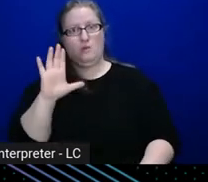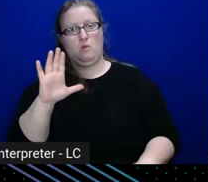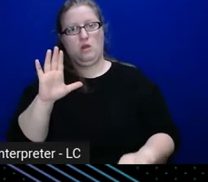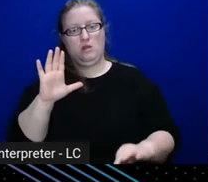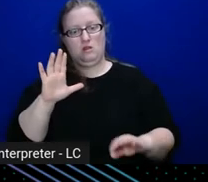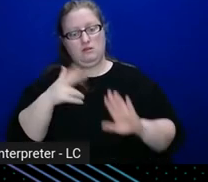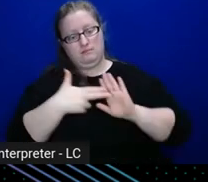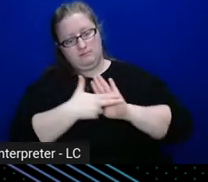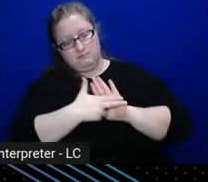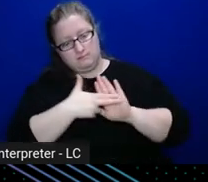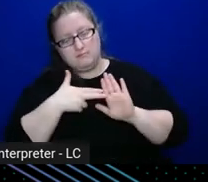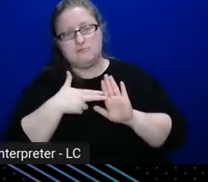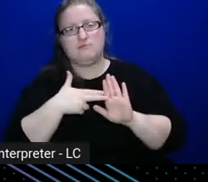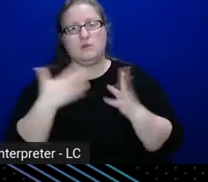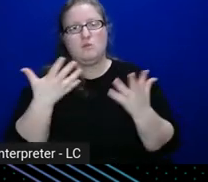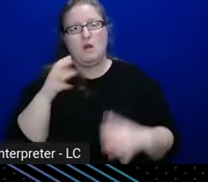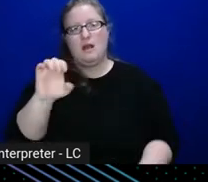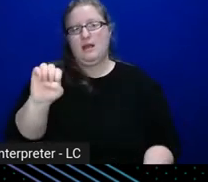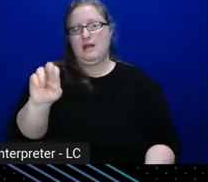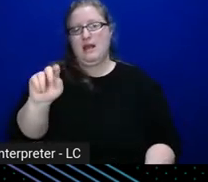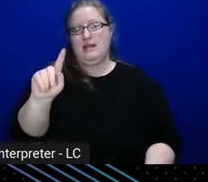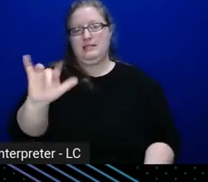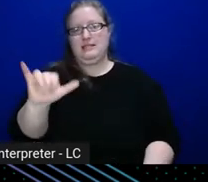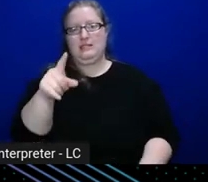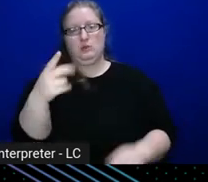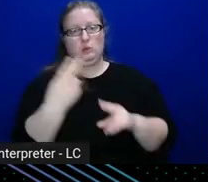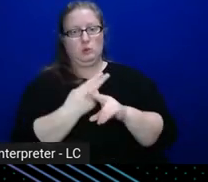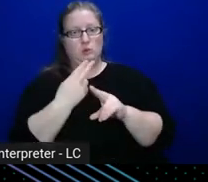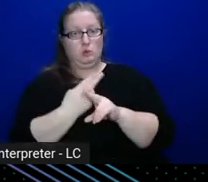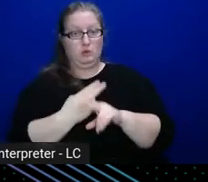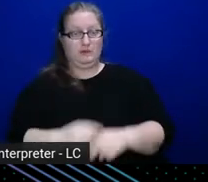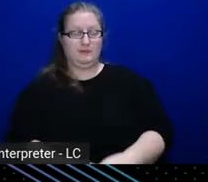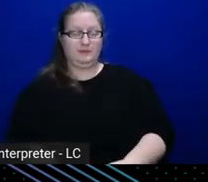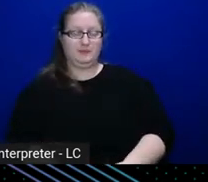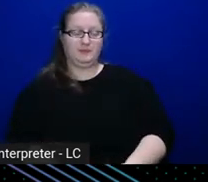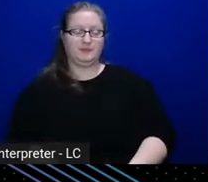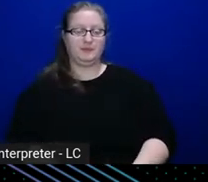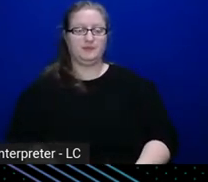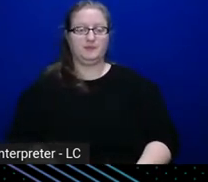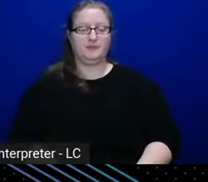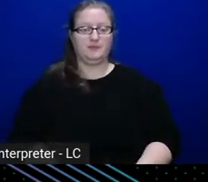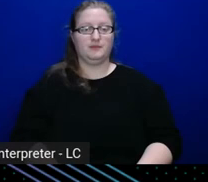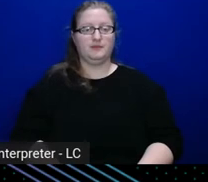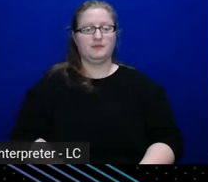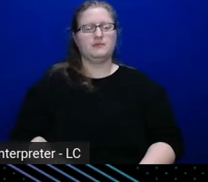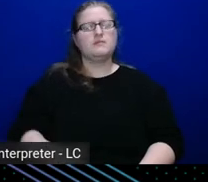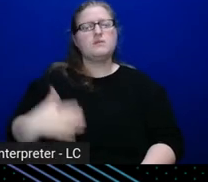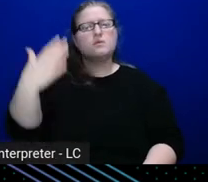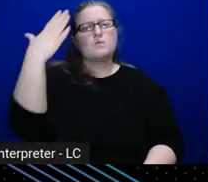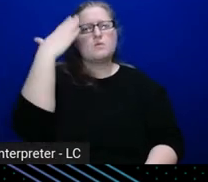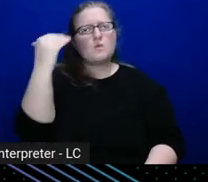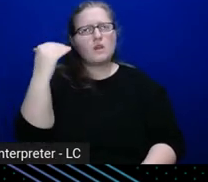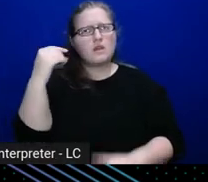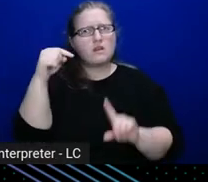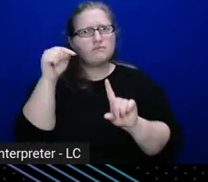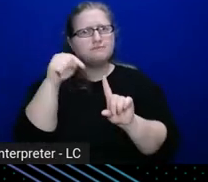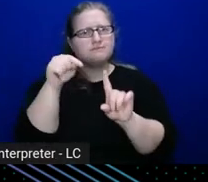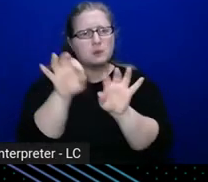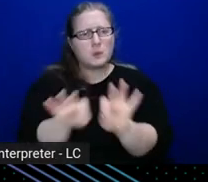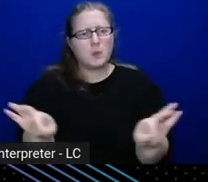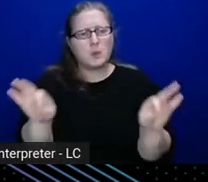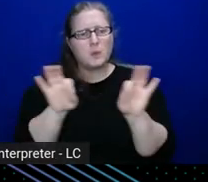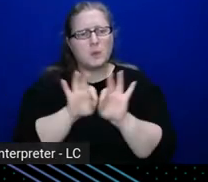that's what defines the entity alias, more specifically, right, um, why is this important? because